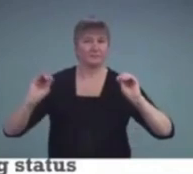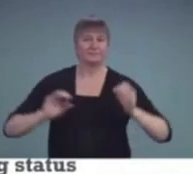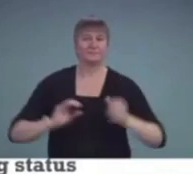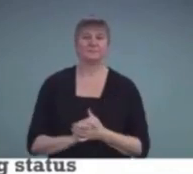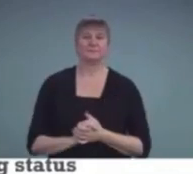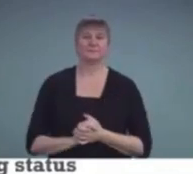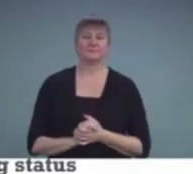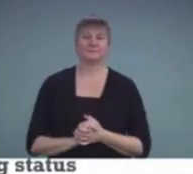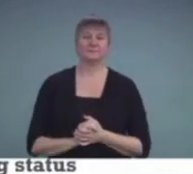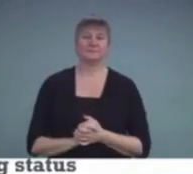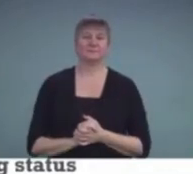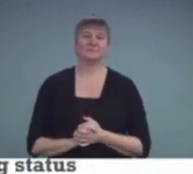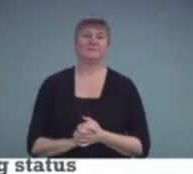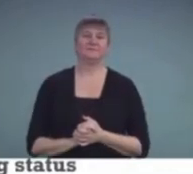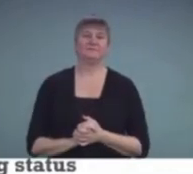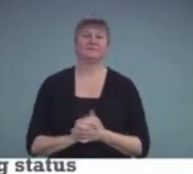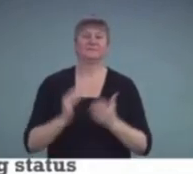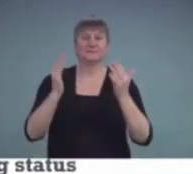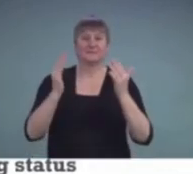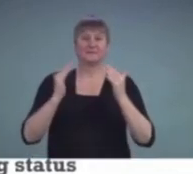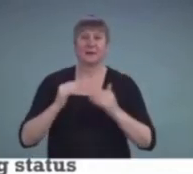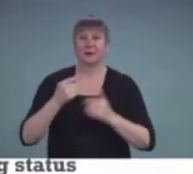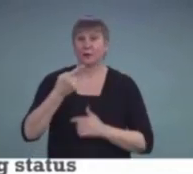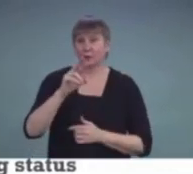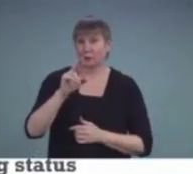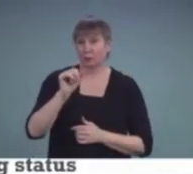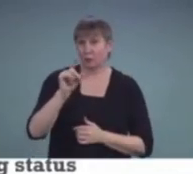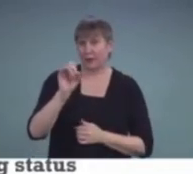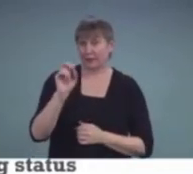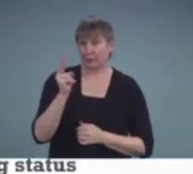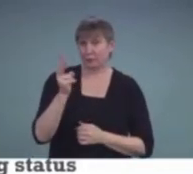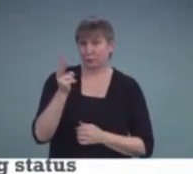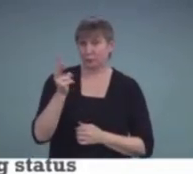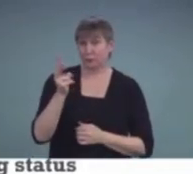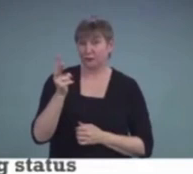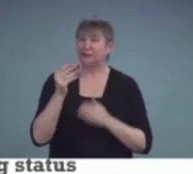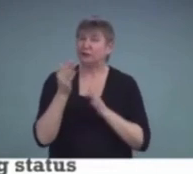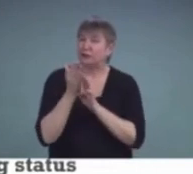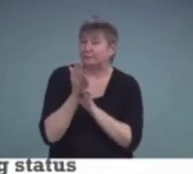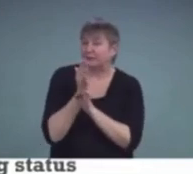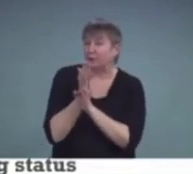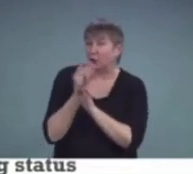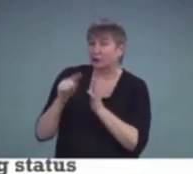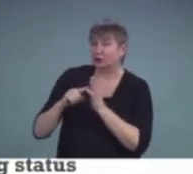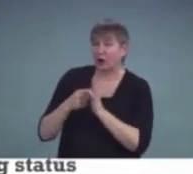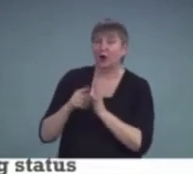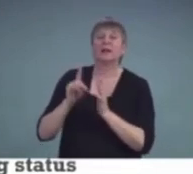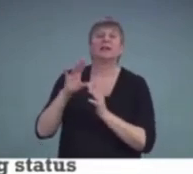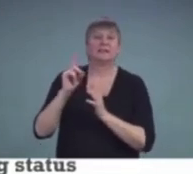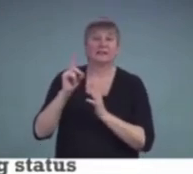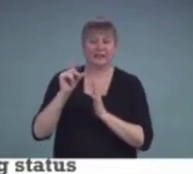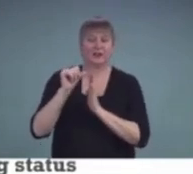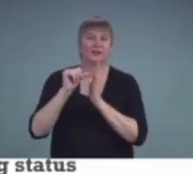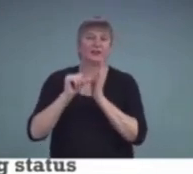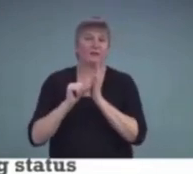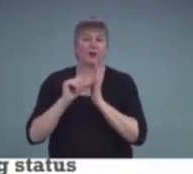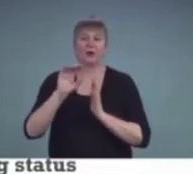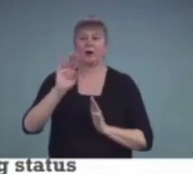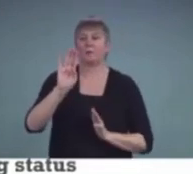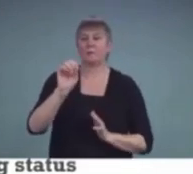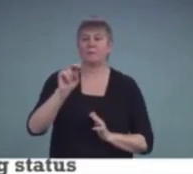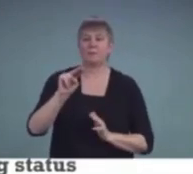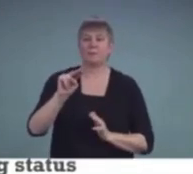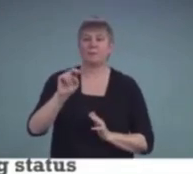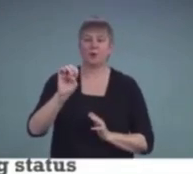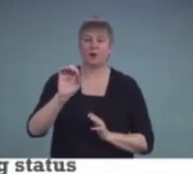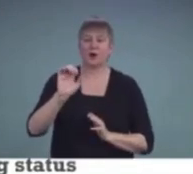Now, we're on into second grade. Just before starting second grade, he did have surgery for a bone-anchored hearing instrument, specifically